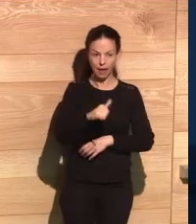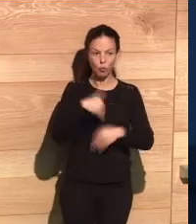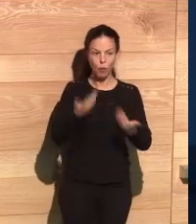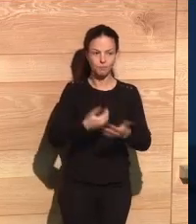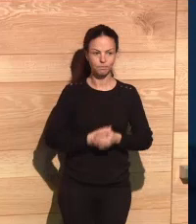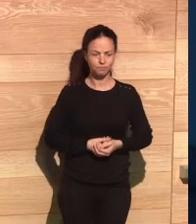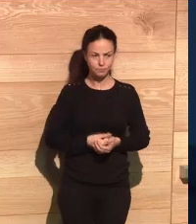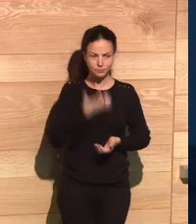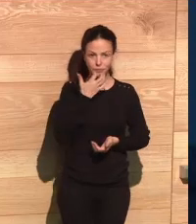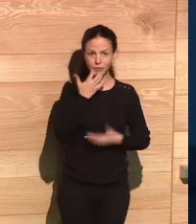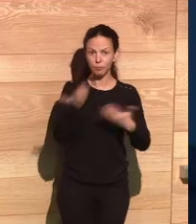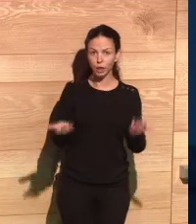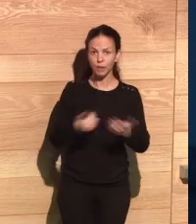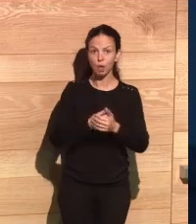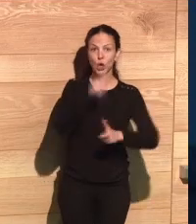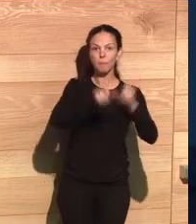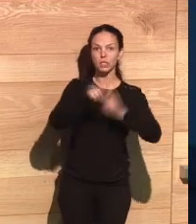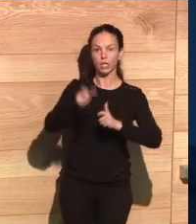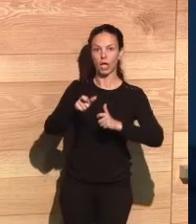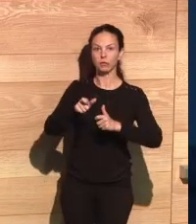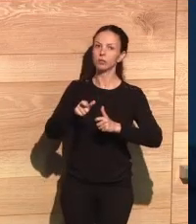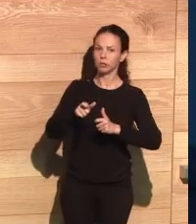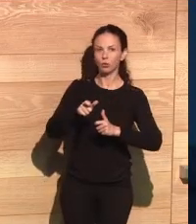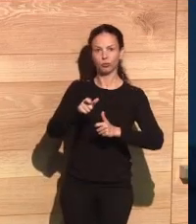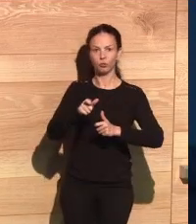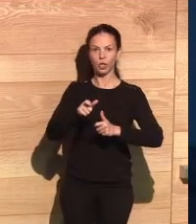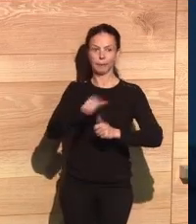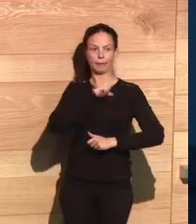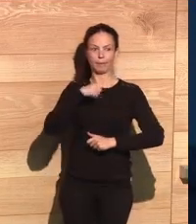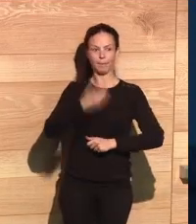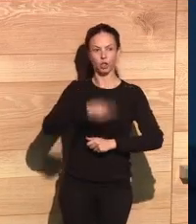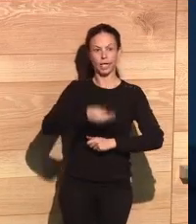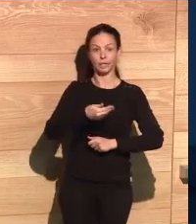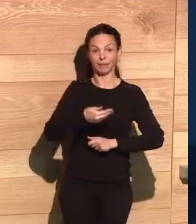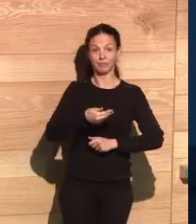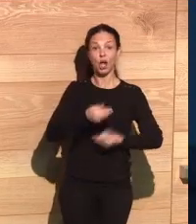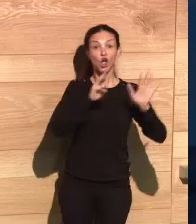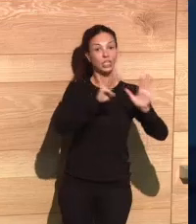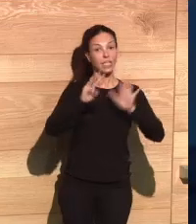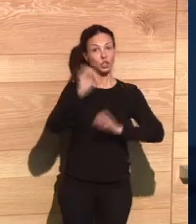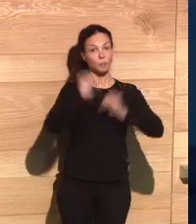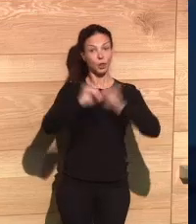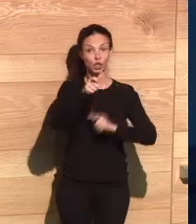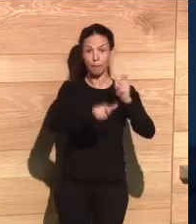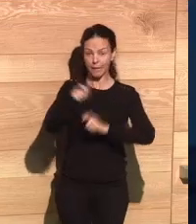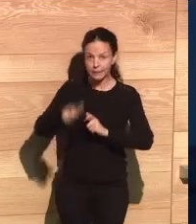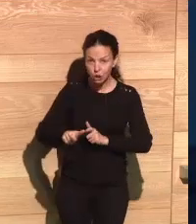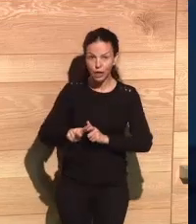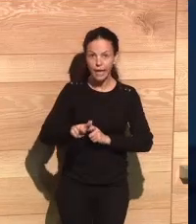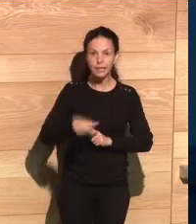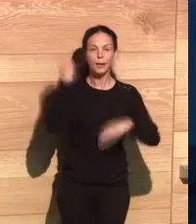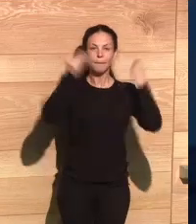Another factor that has been very interesting is that people are not only concerned about their privacy,